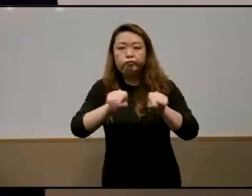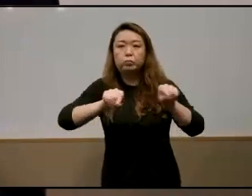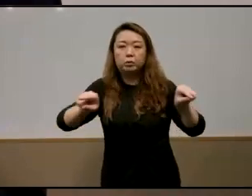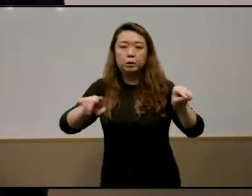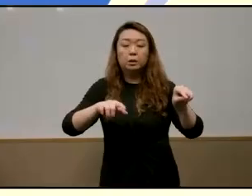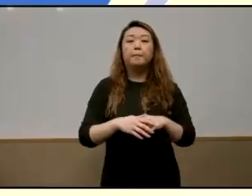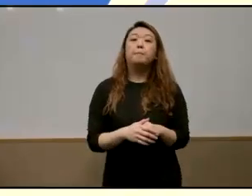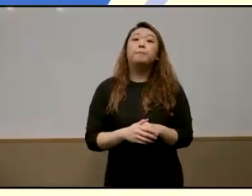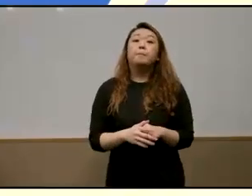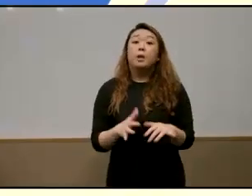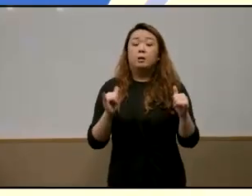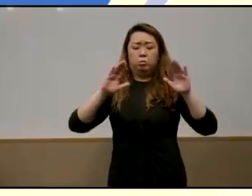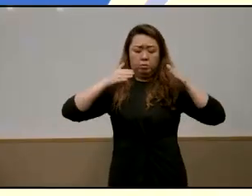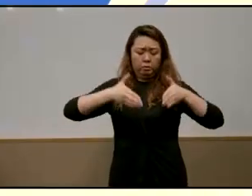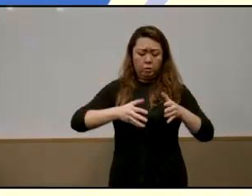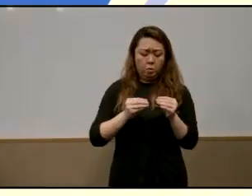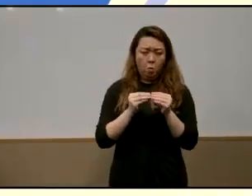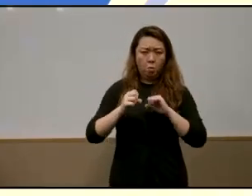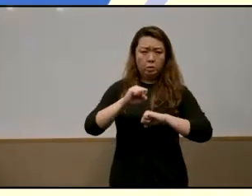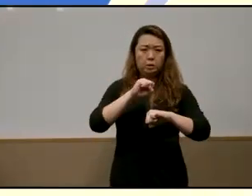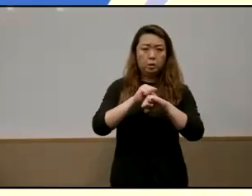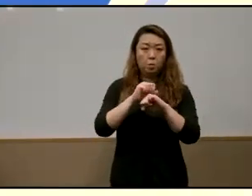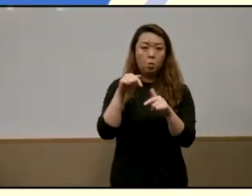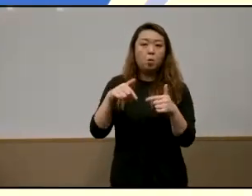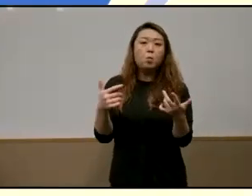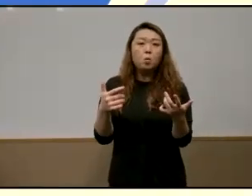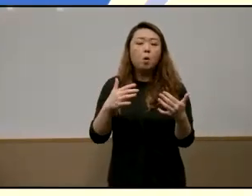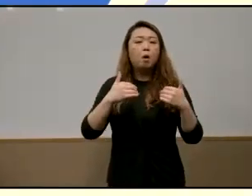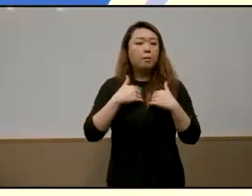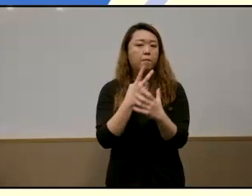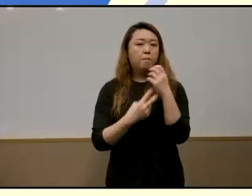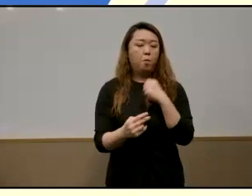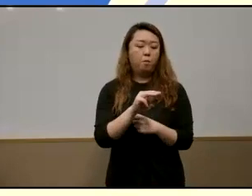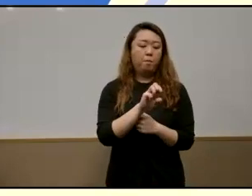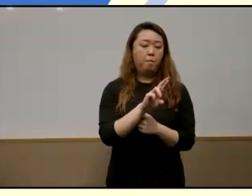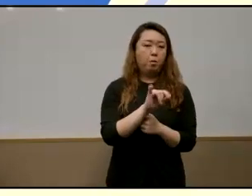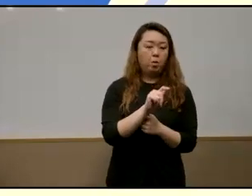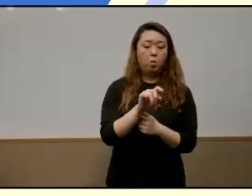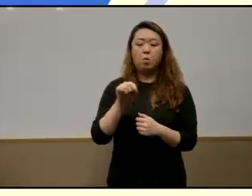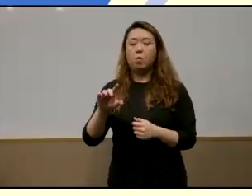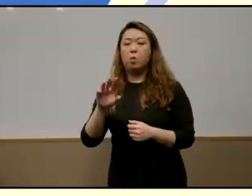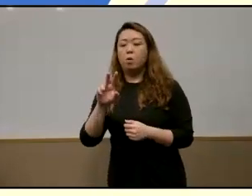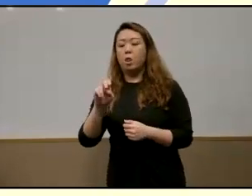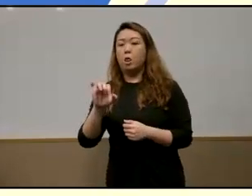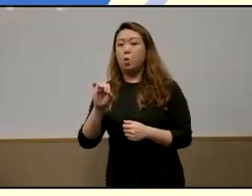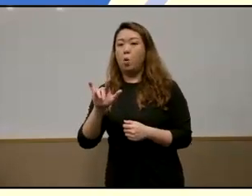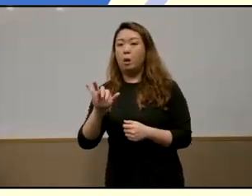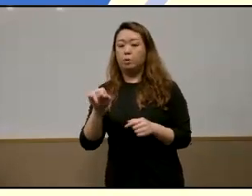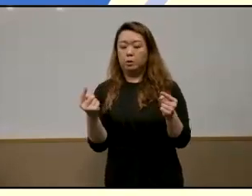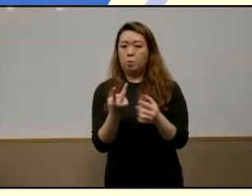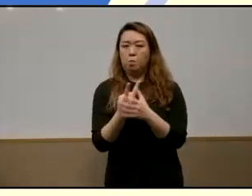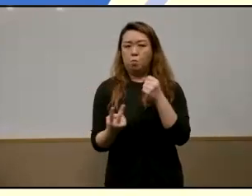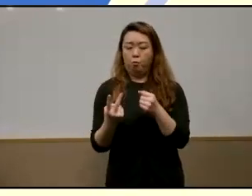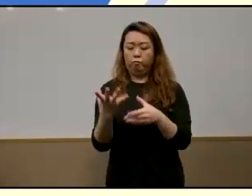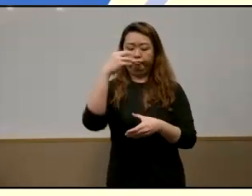closely singaporean meritocracy embodies both neoliberal and strong state logics because it seems to work as follows in